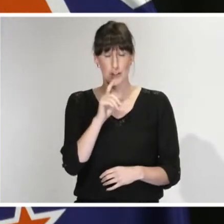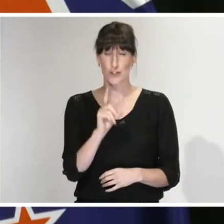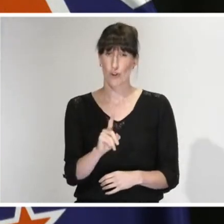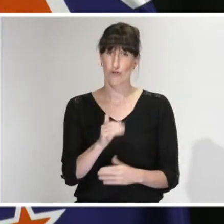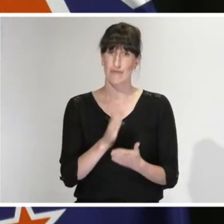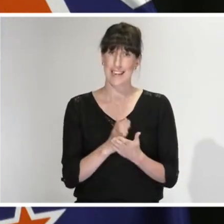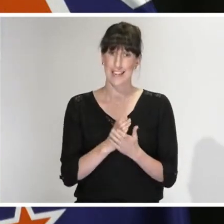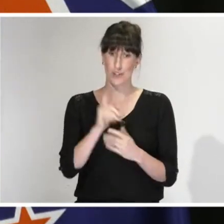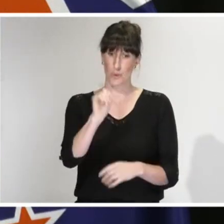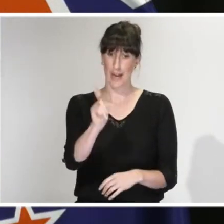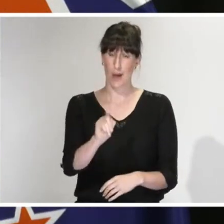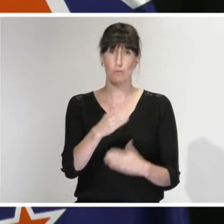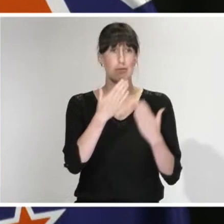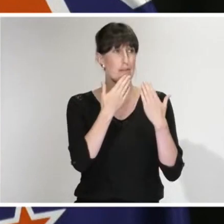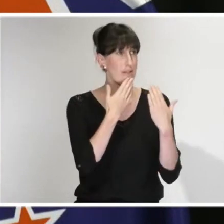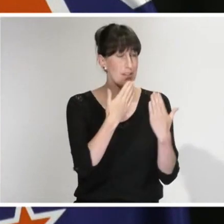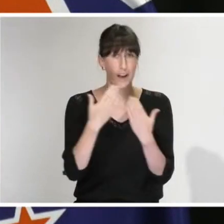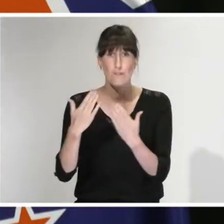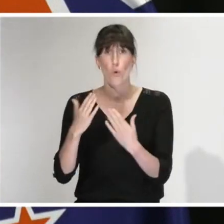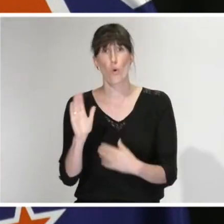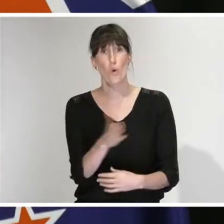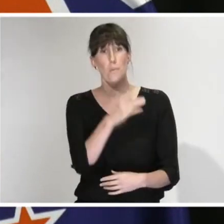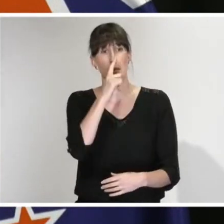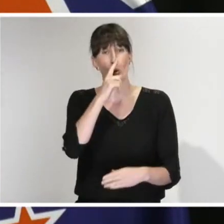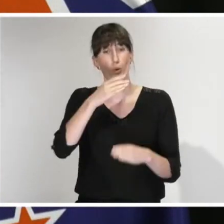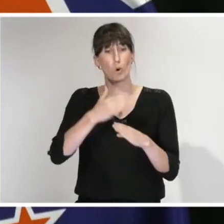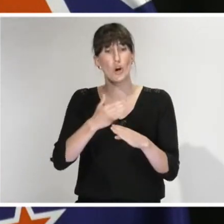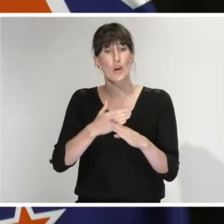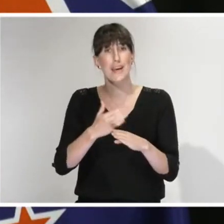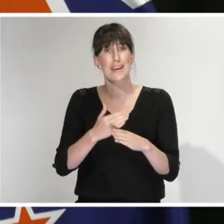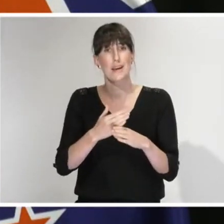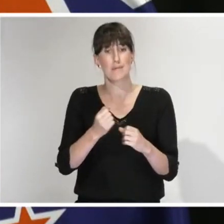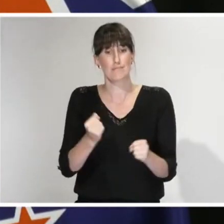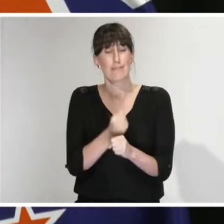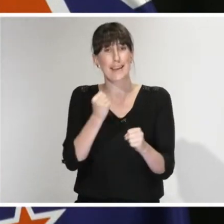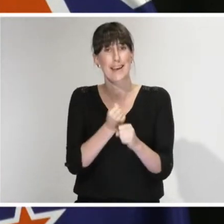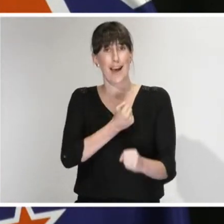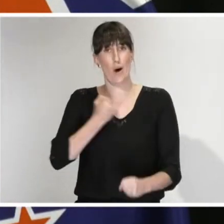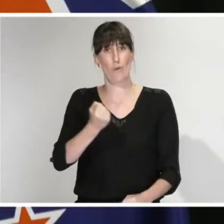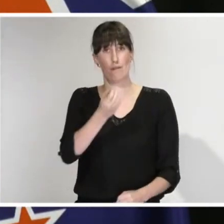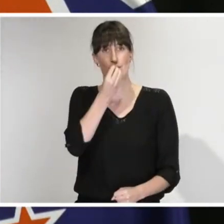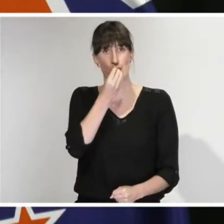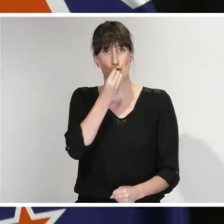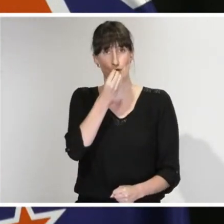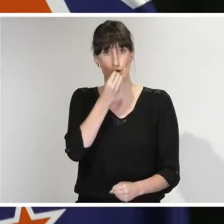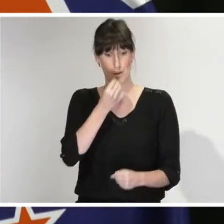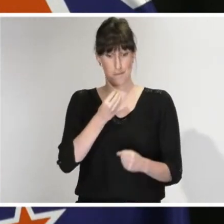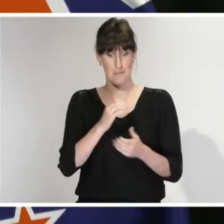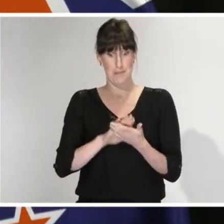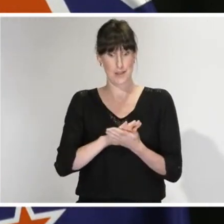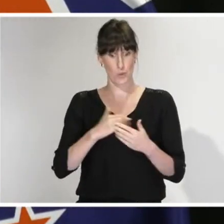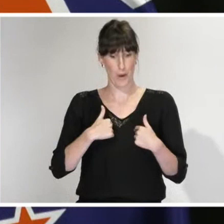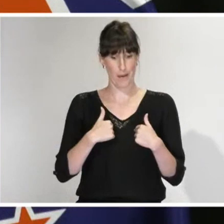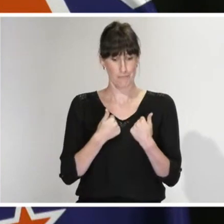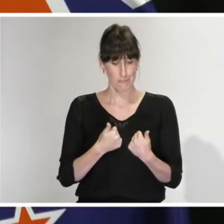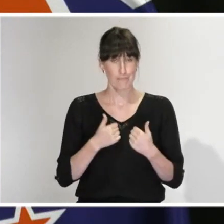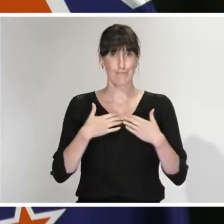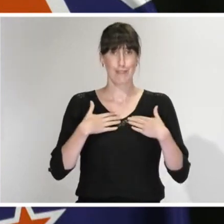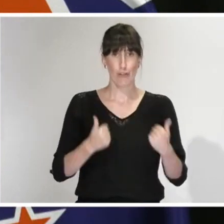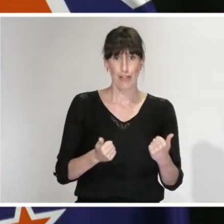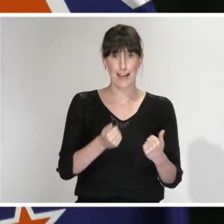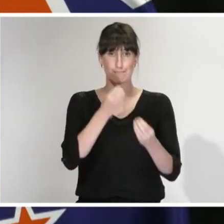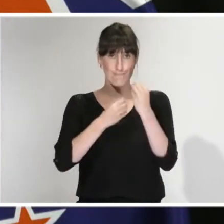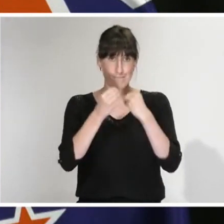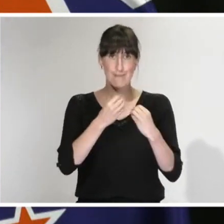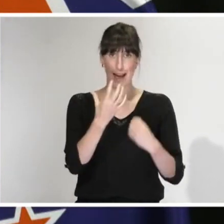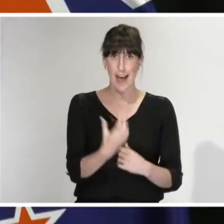our food producers in every part of that workforce for continuing to look after us and for the actions in that industry to